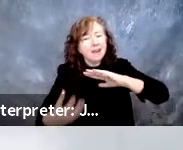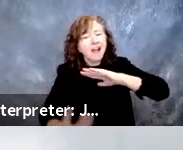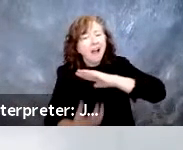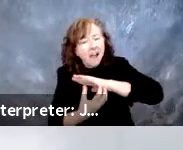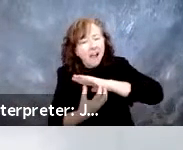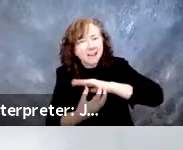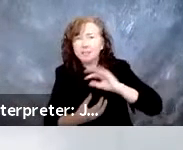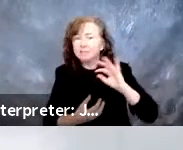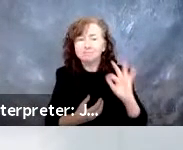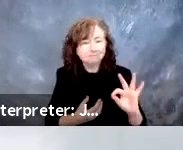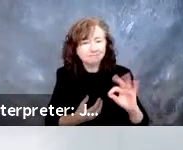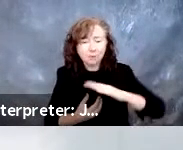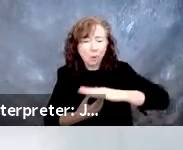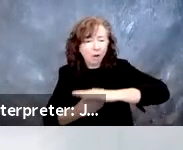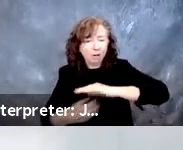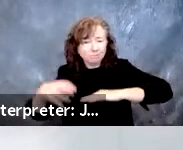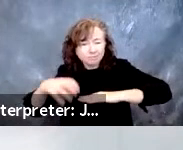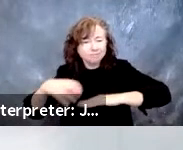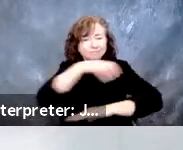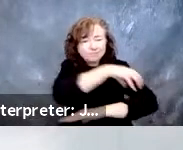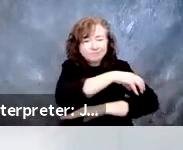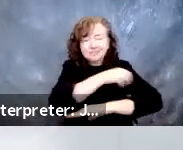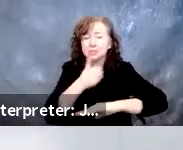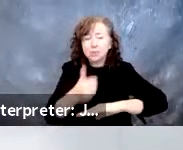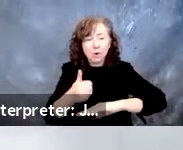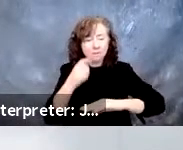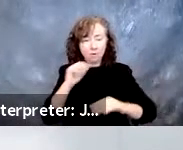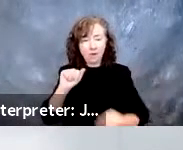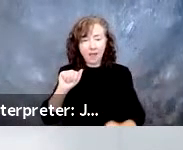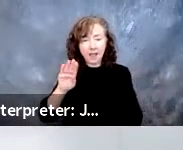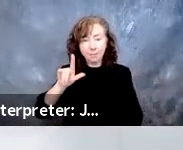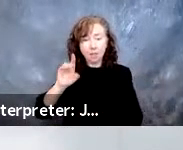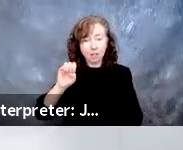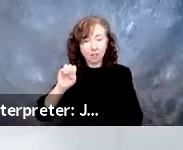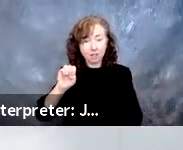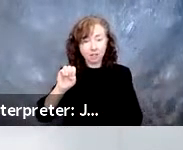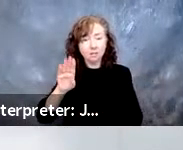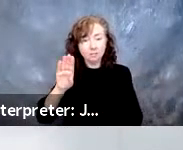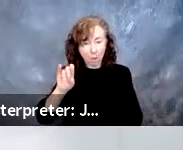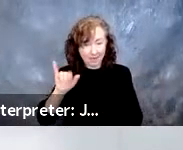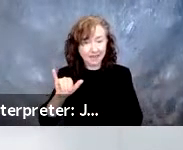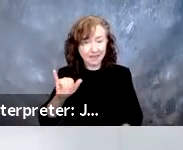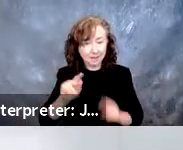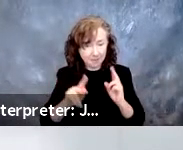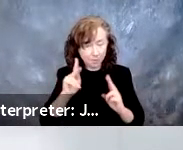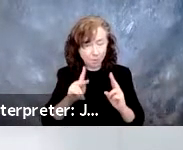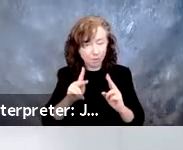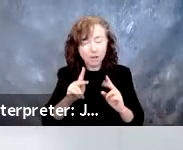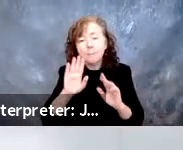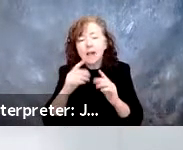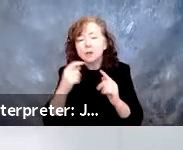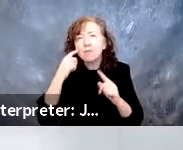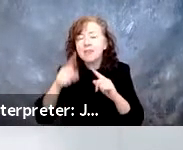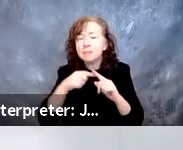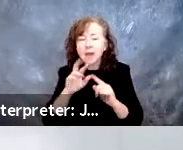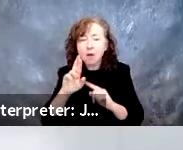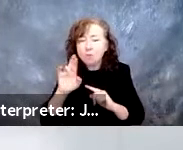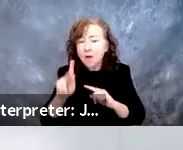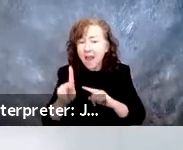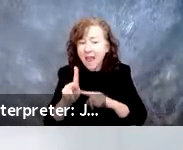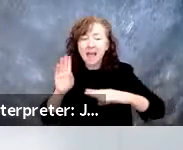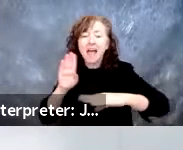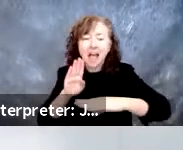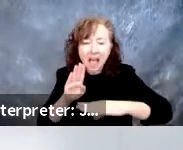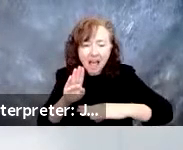for able-bodied people. But as soon as we're trying to figure out how to get a ramp solution, we come back to that geometry and